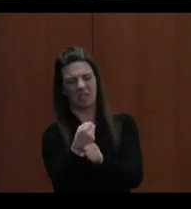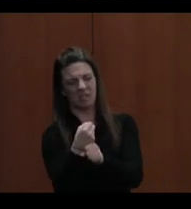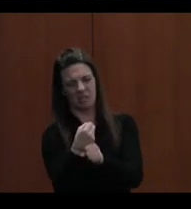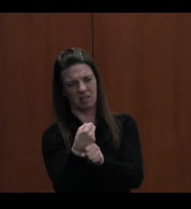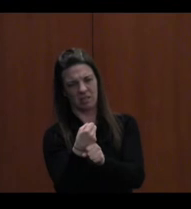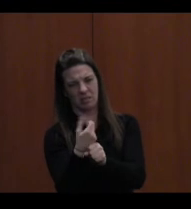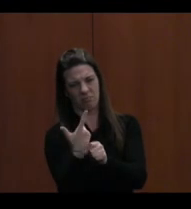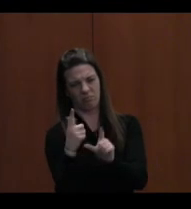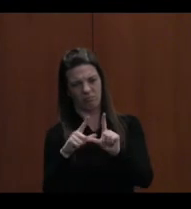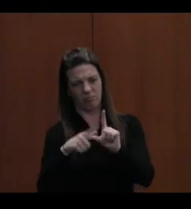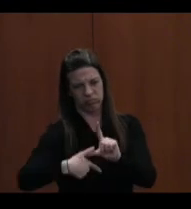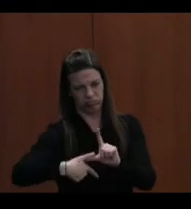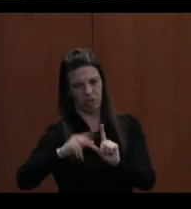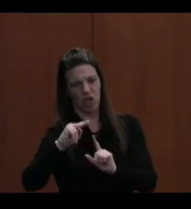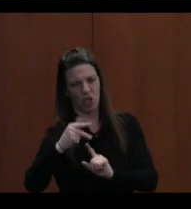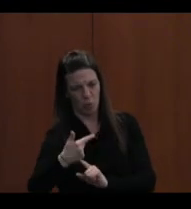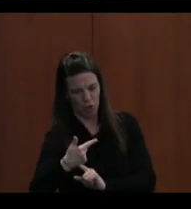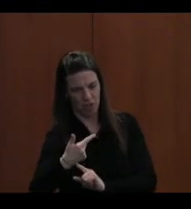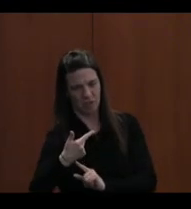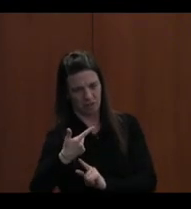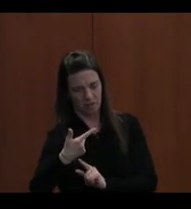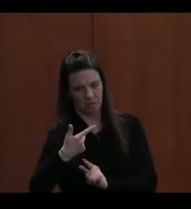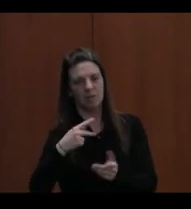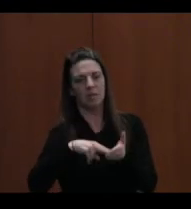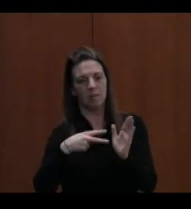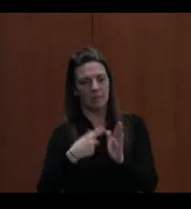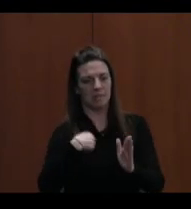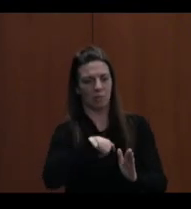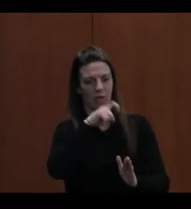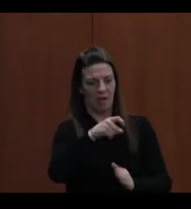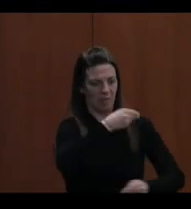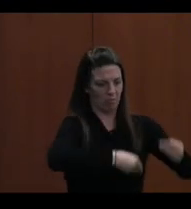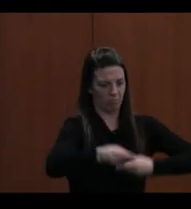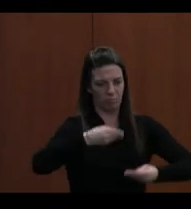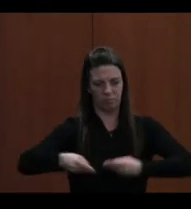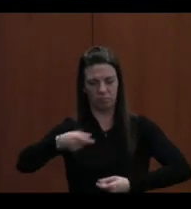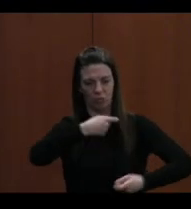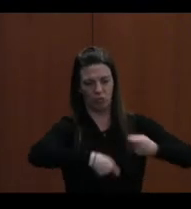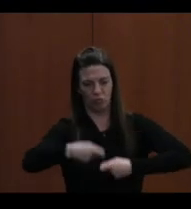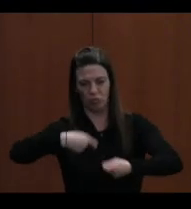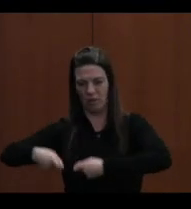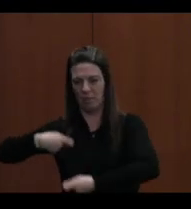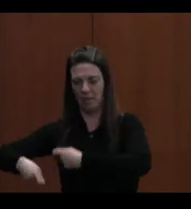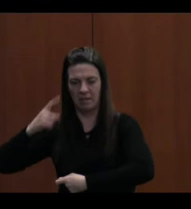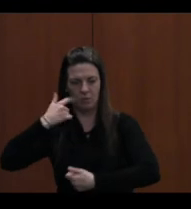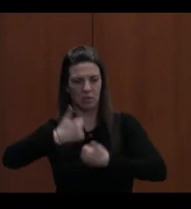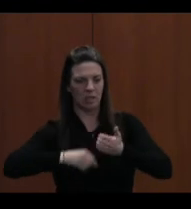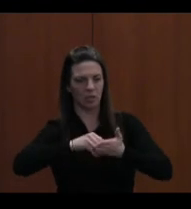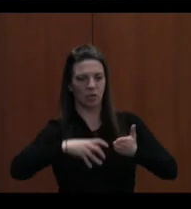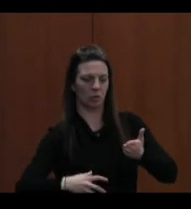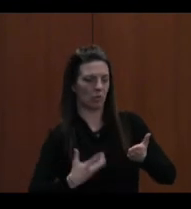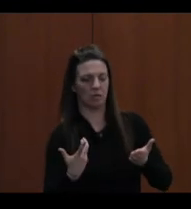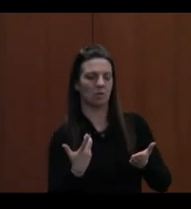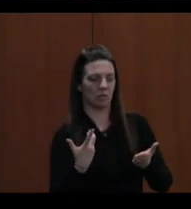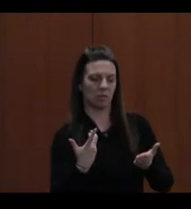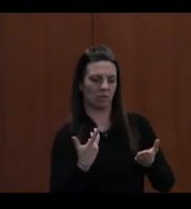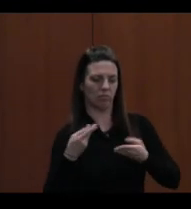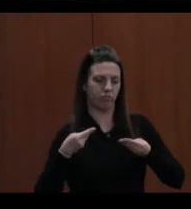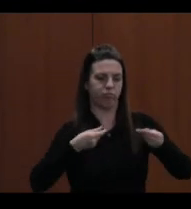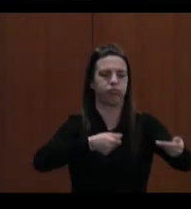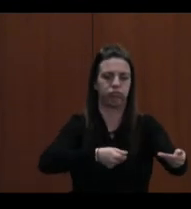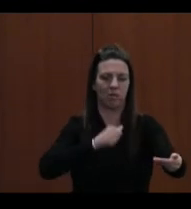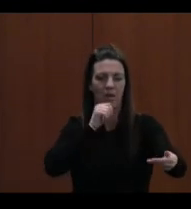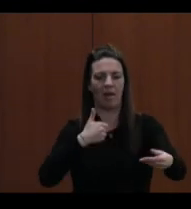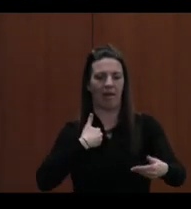constant flow moving in, so we always have dependable devices for students and it's efficient for the classroom. They don't have to have disruptions over equipment that